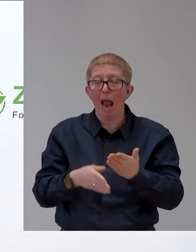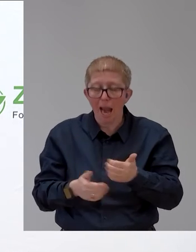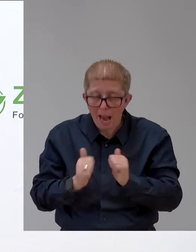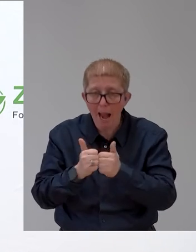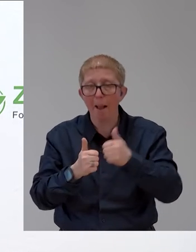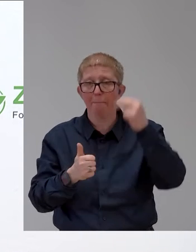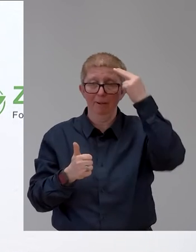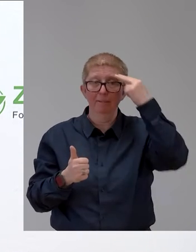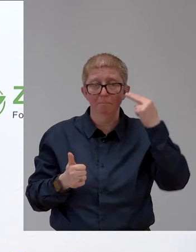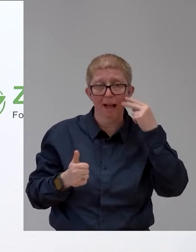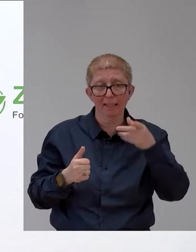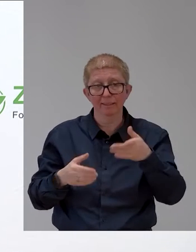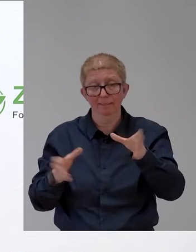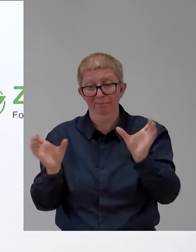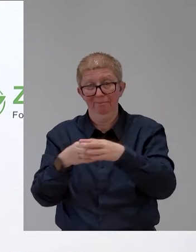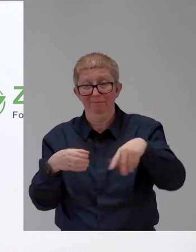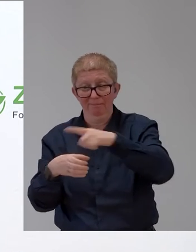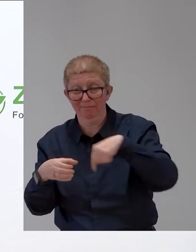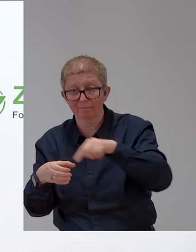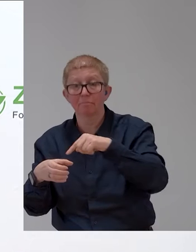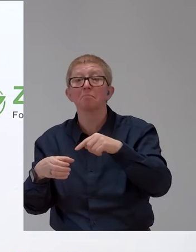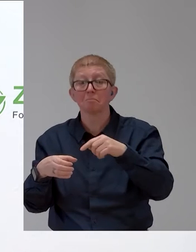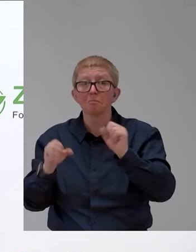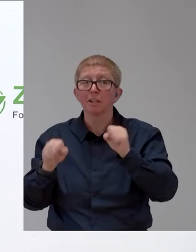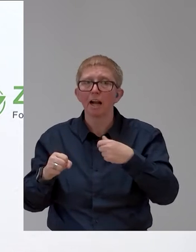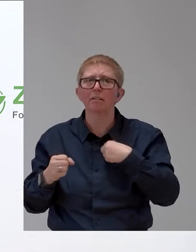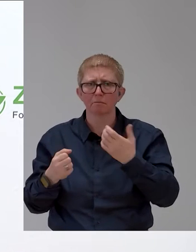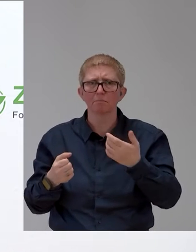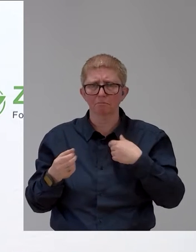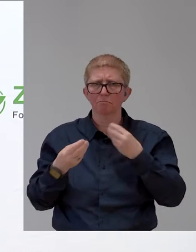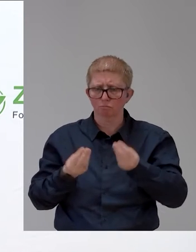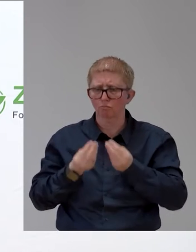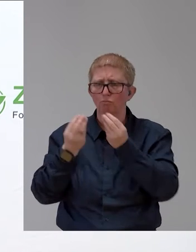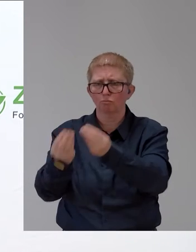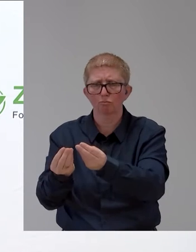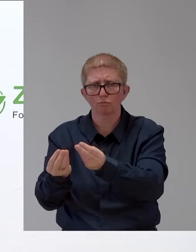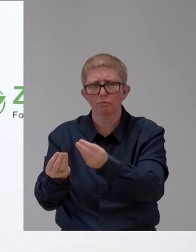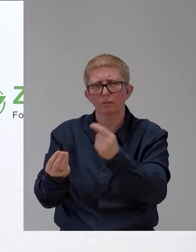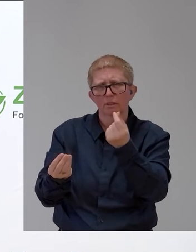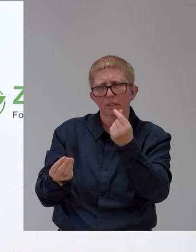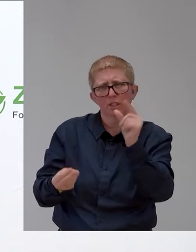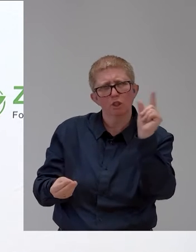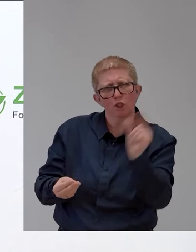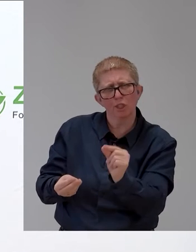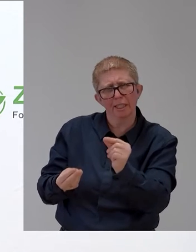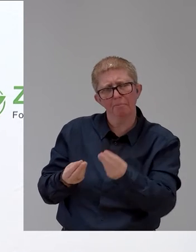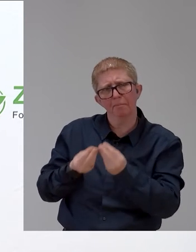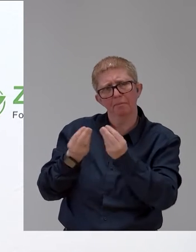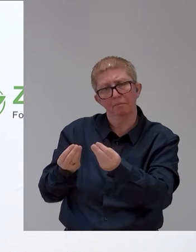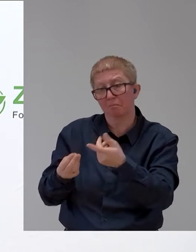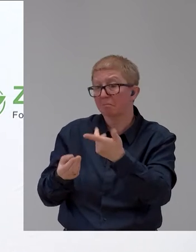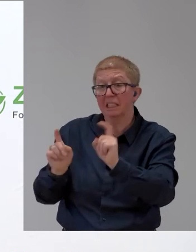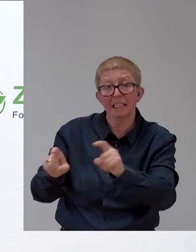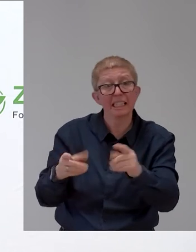interest and no processing costs for purchases of these aids. So this is a further